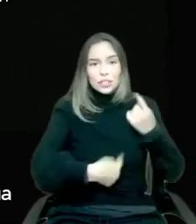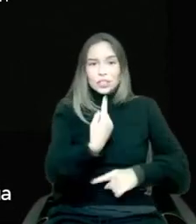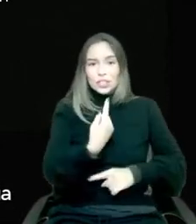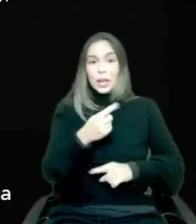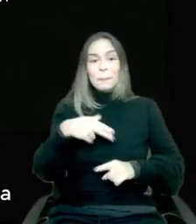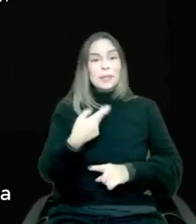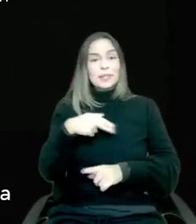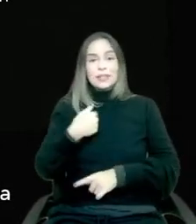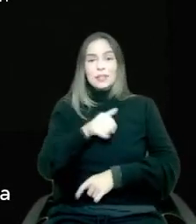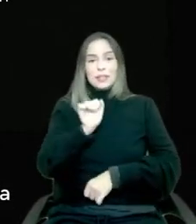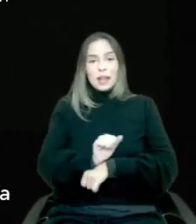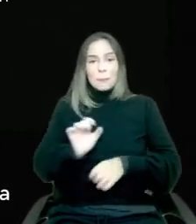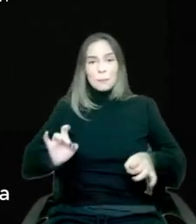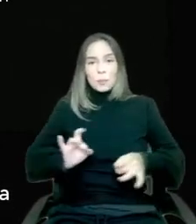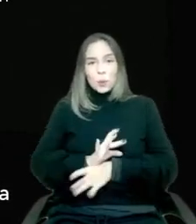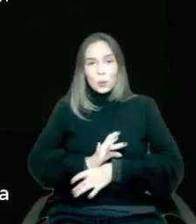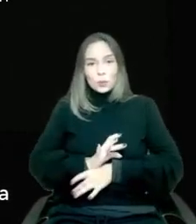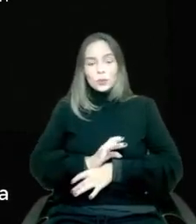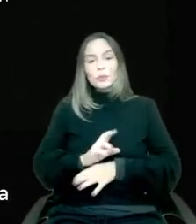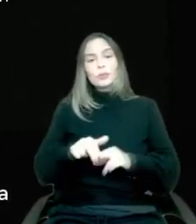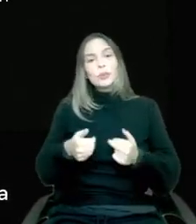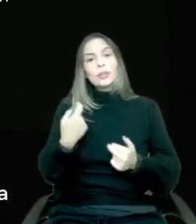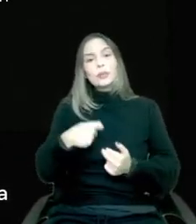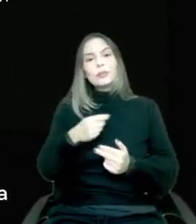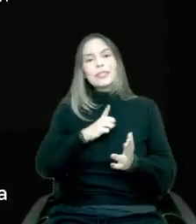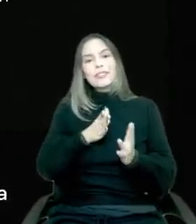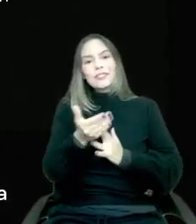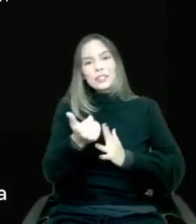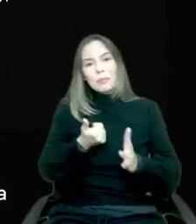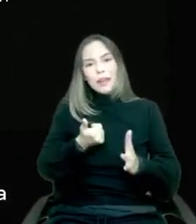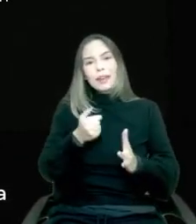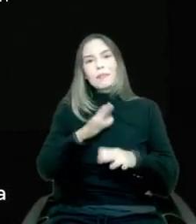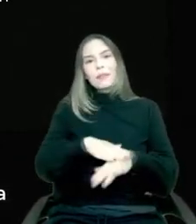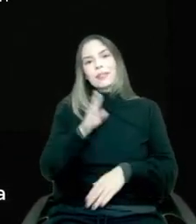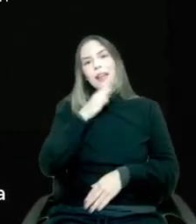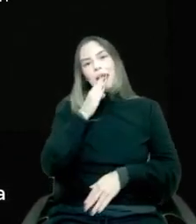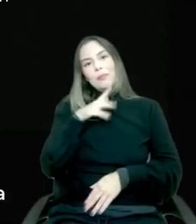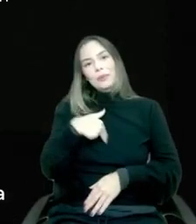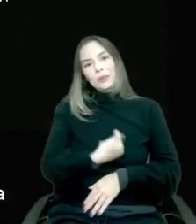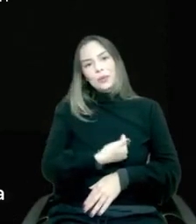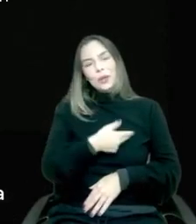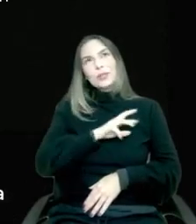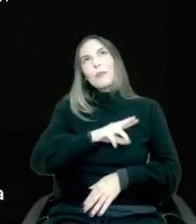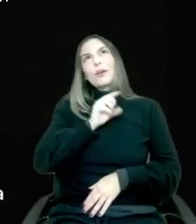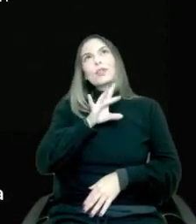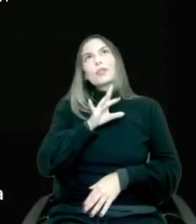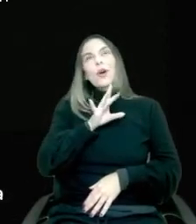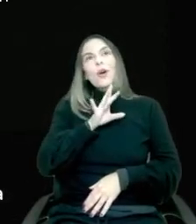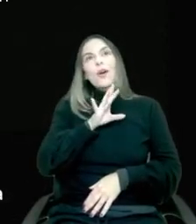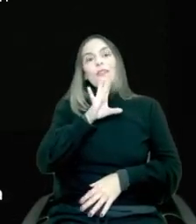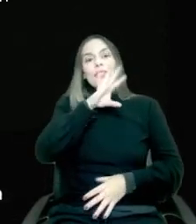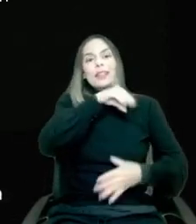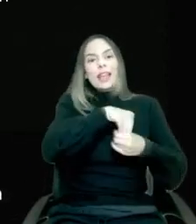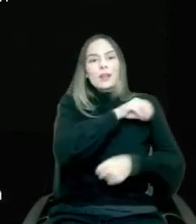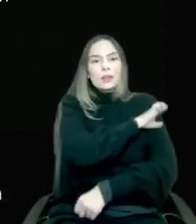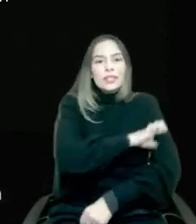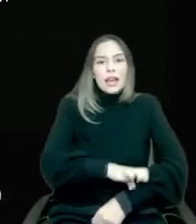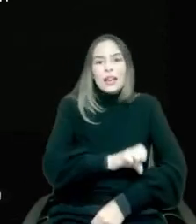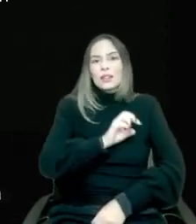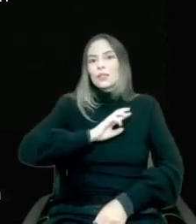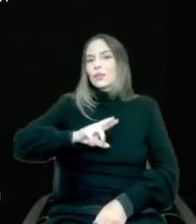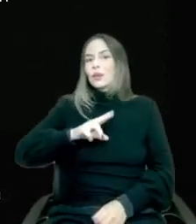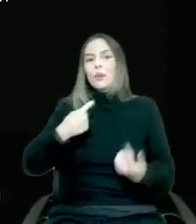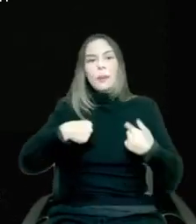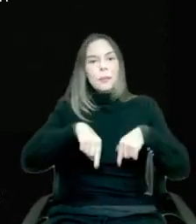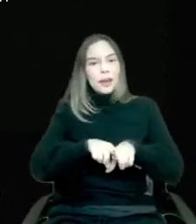And then we need to get this feedback as quickly as often, not from internal and not from partners, but how this is